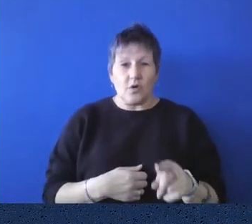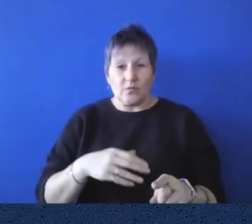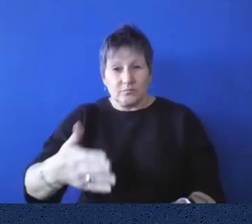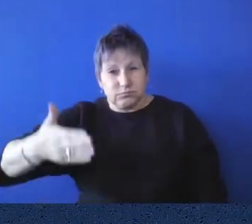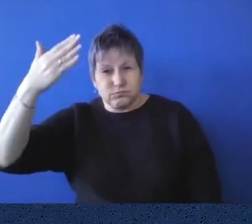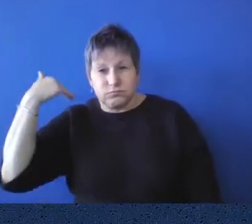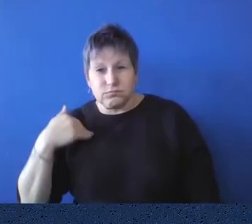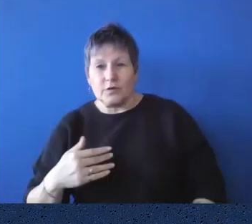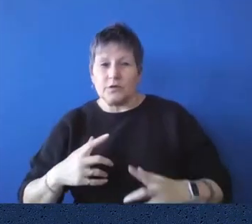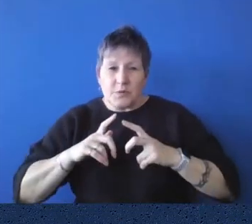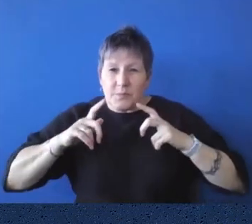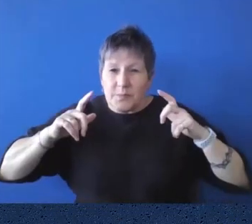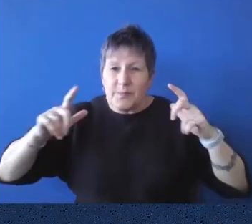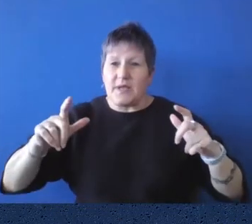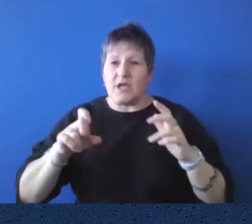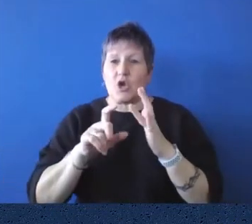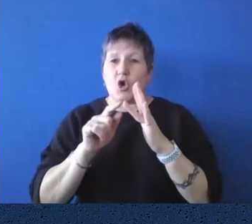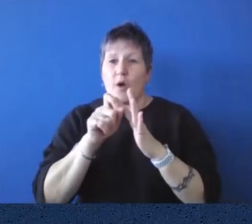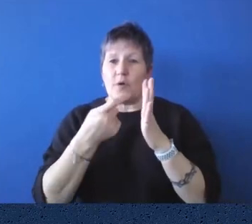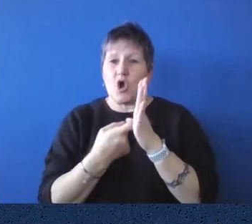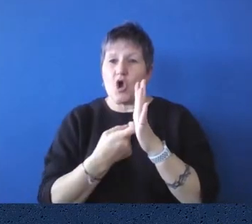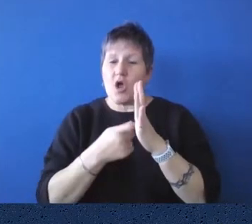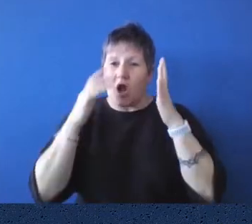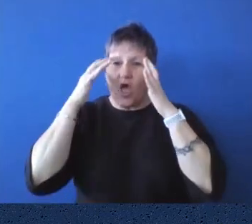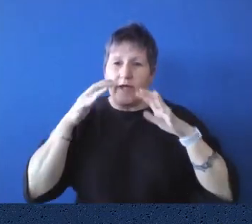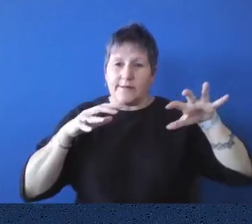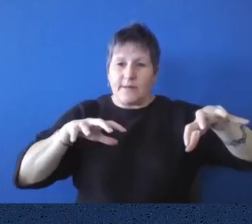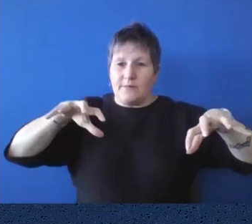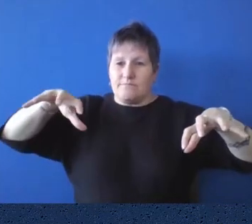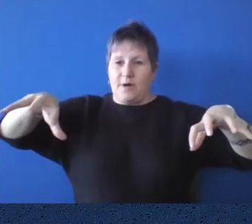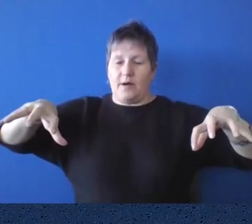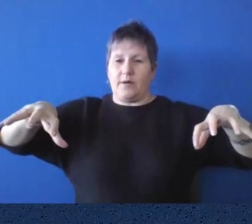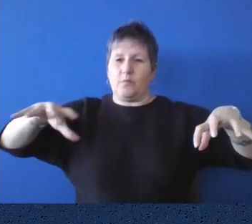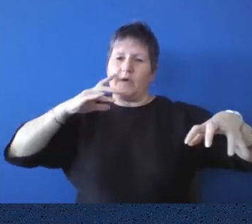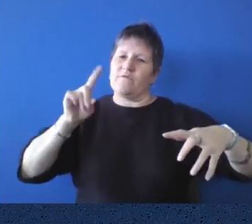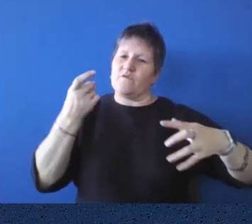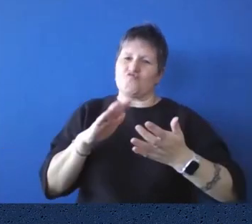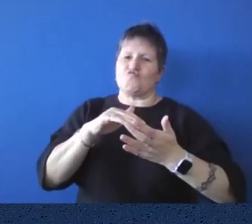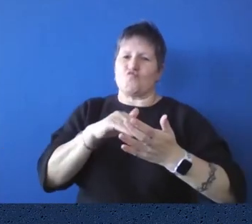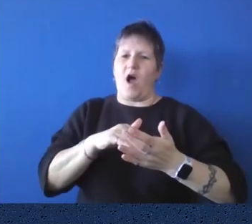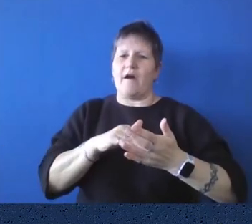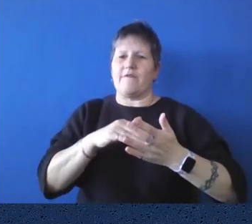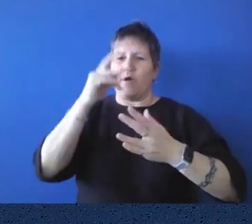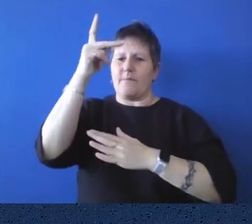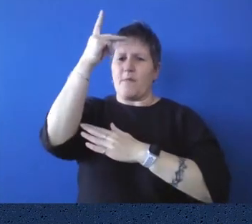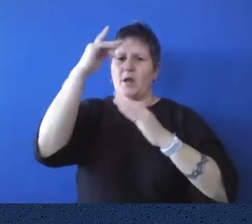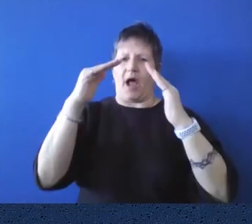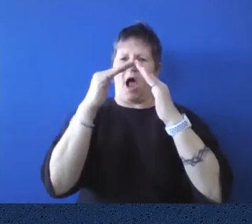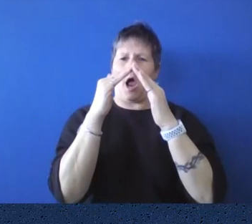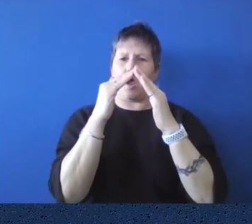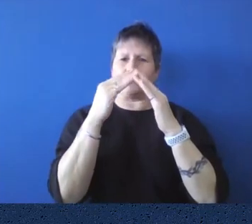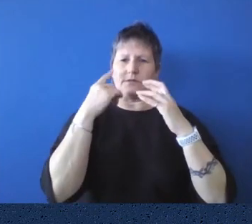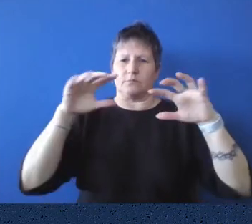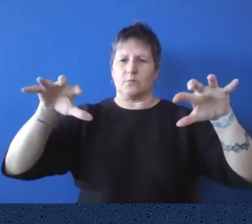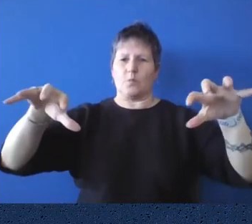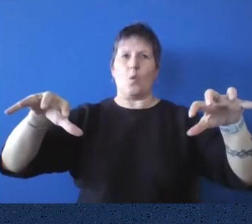at either end of the, of the stairs entering parliament. And, uh, but the, this one that we have here in the, in the